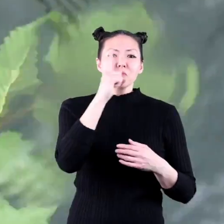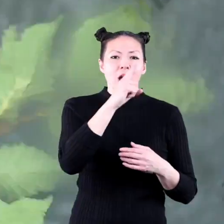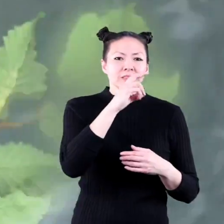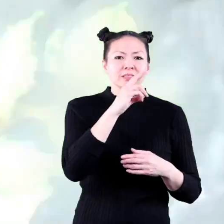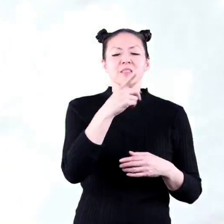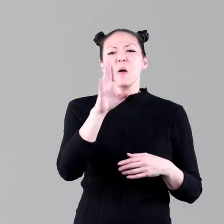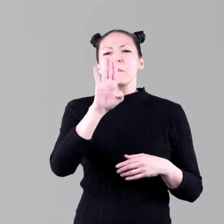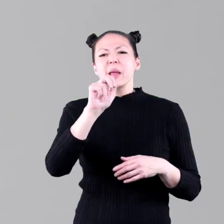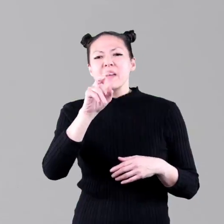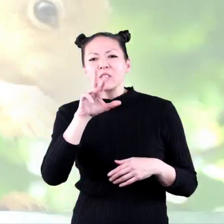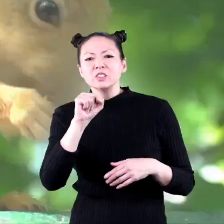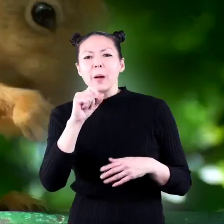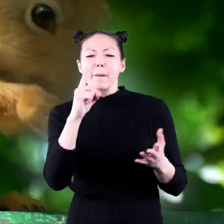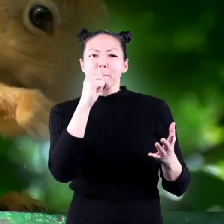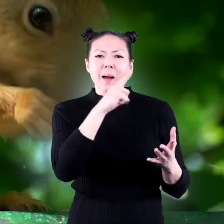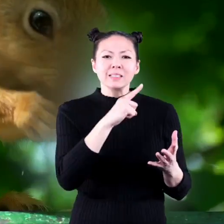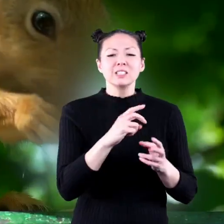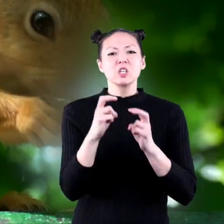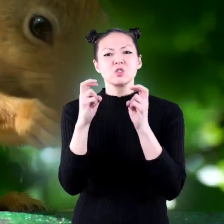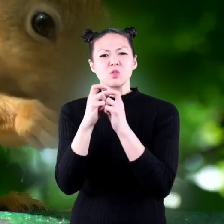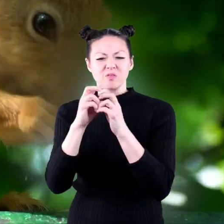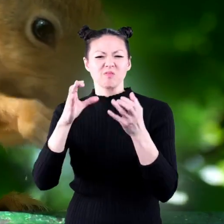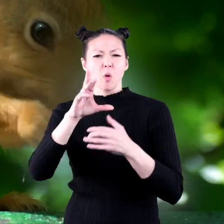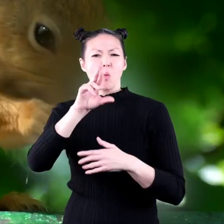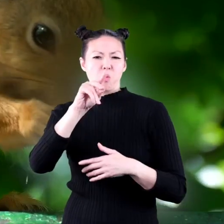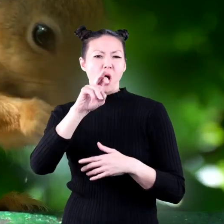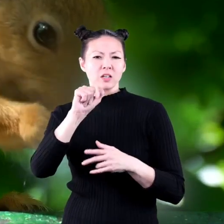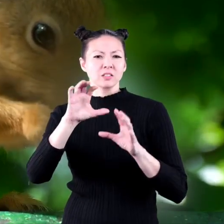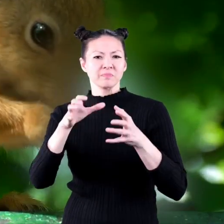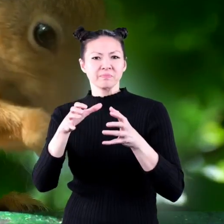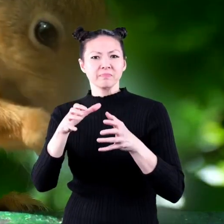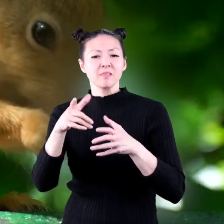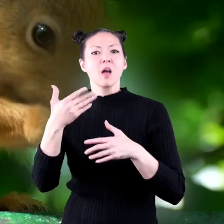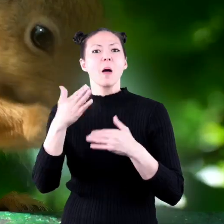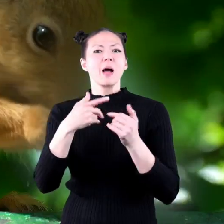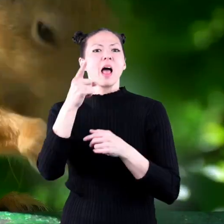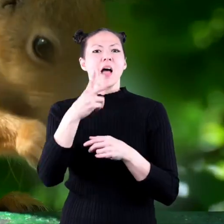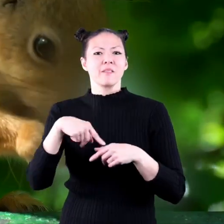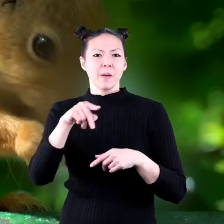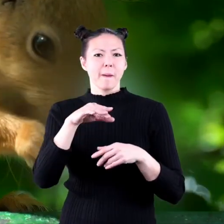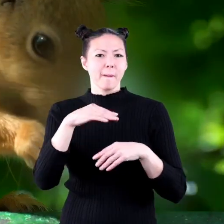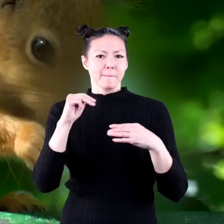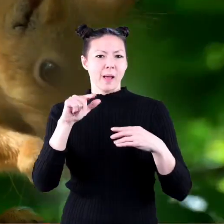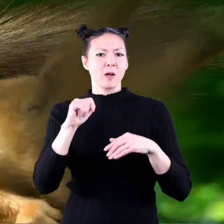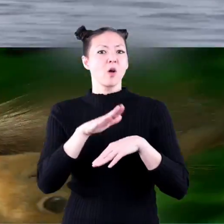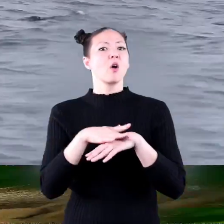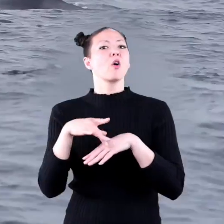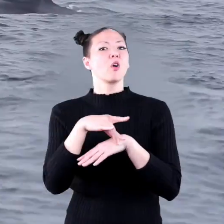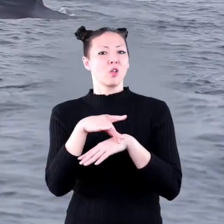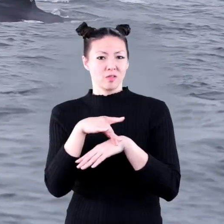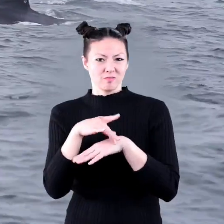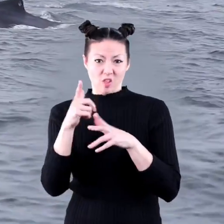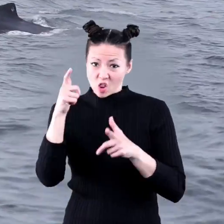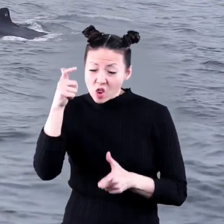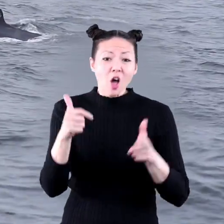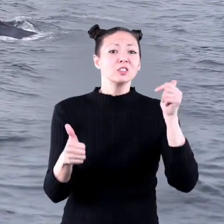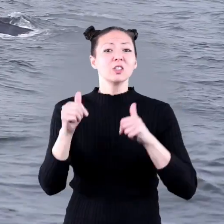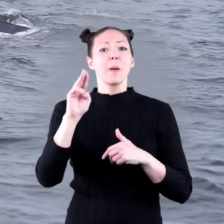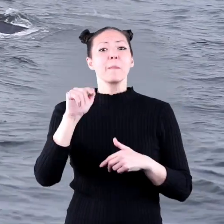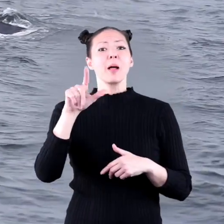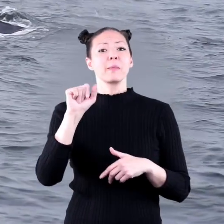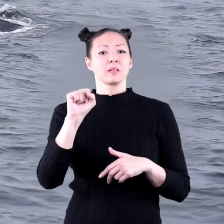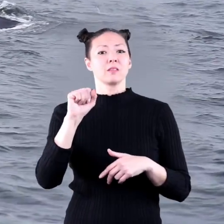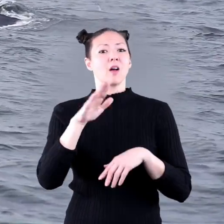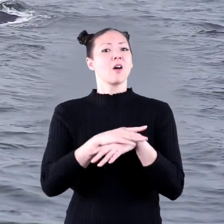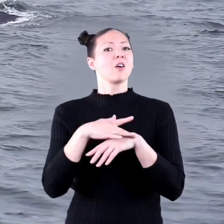as beavers mice and squirrels make up almost half of the mammals on earth the largest mammal